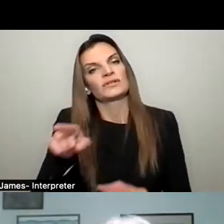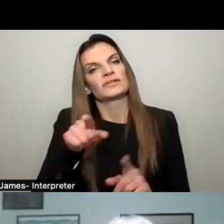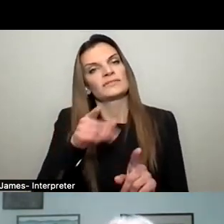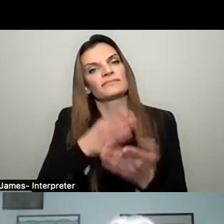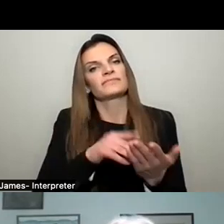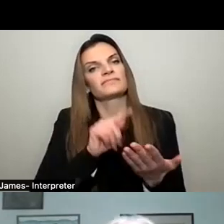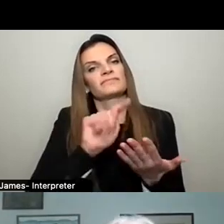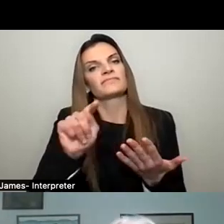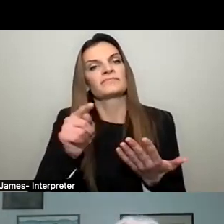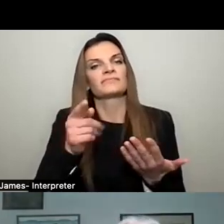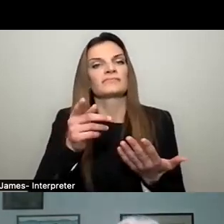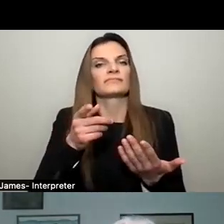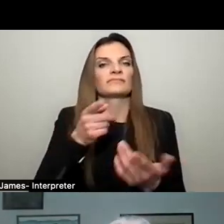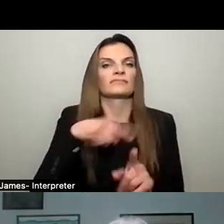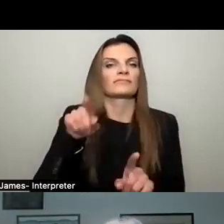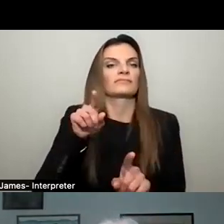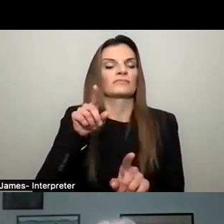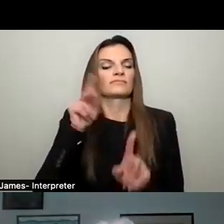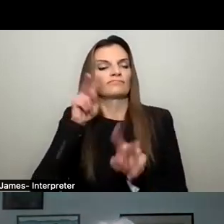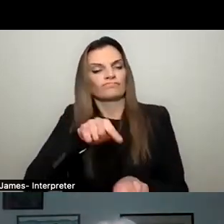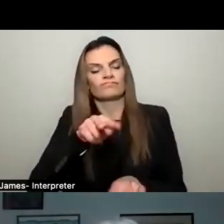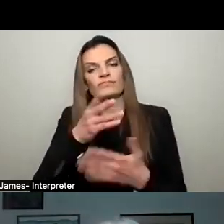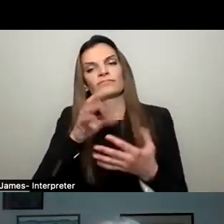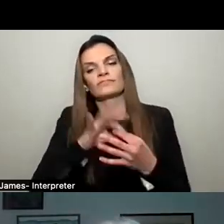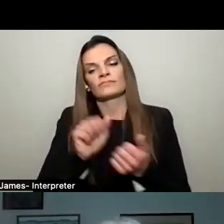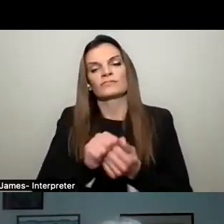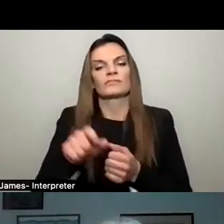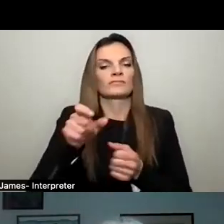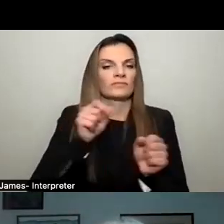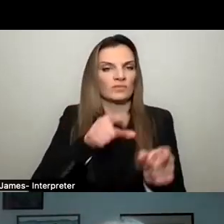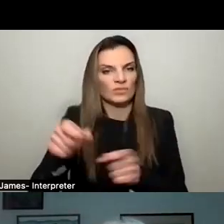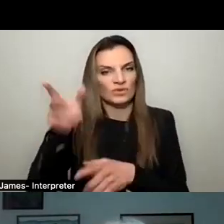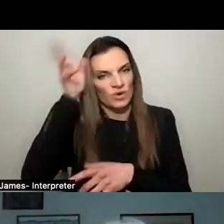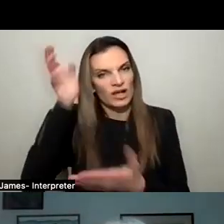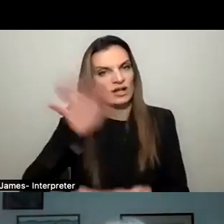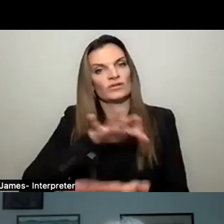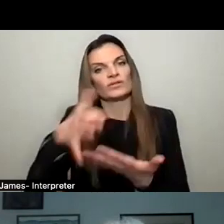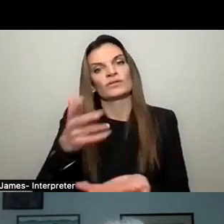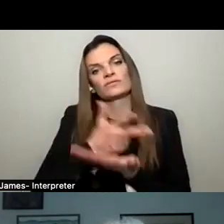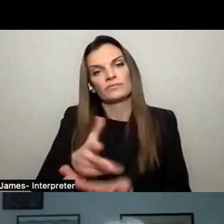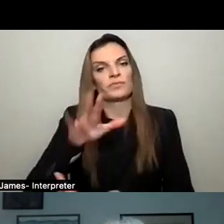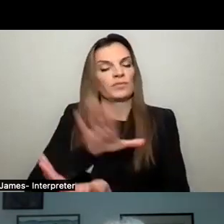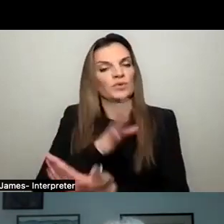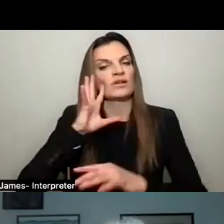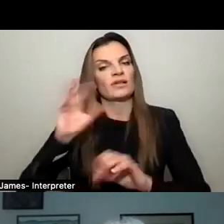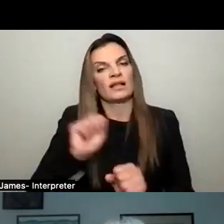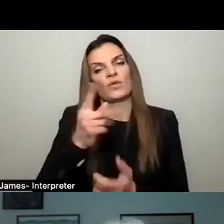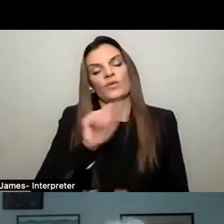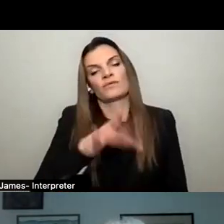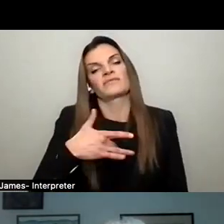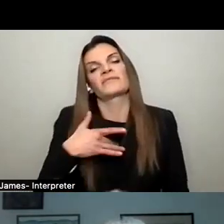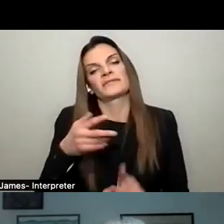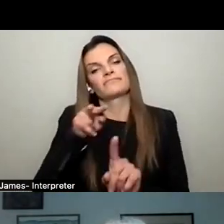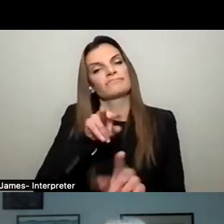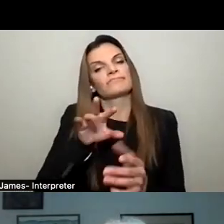for things like garbage, littering, use of amplified music and parking? What is your view on enforcing village